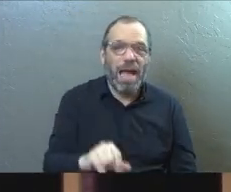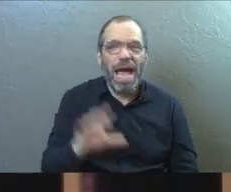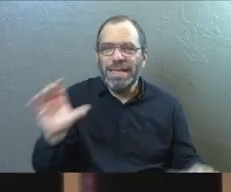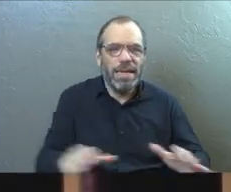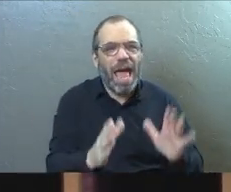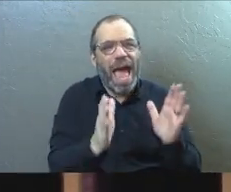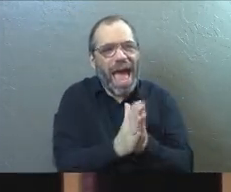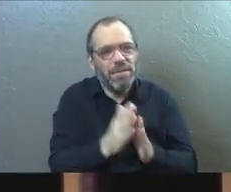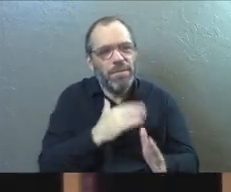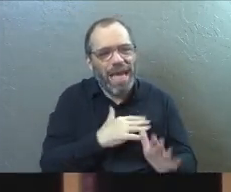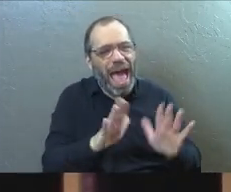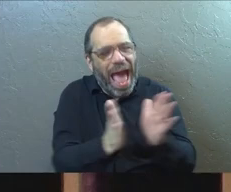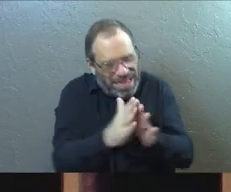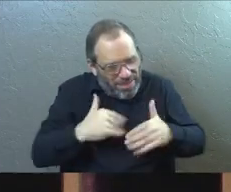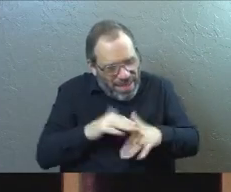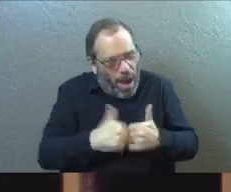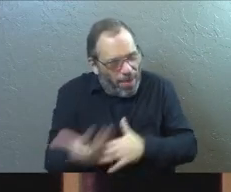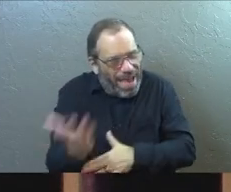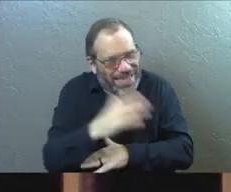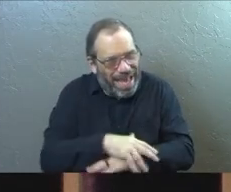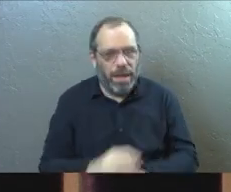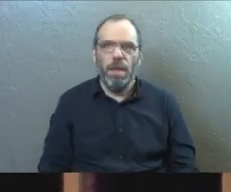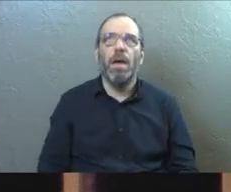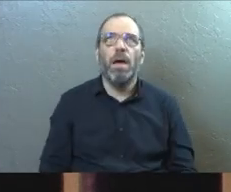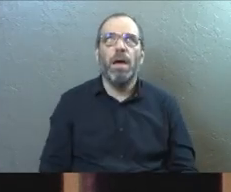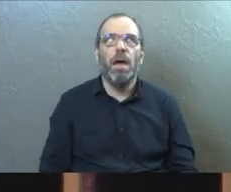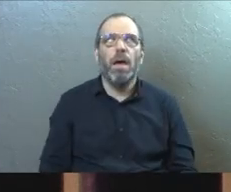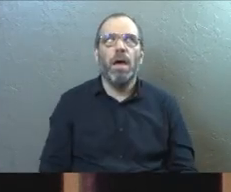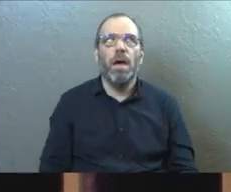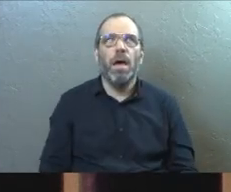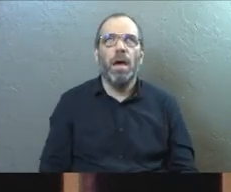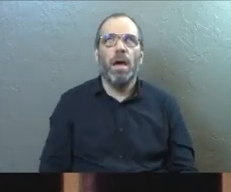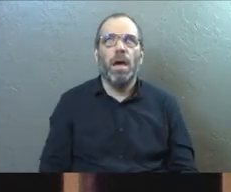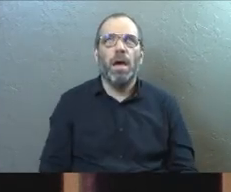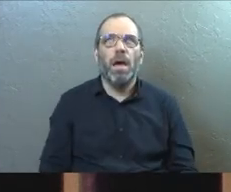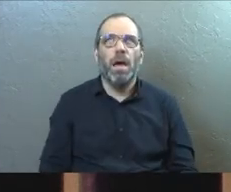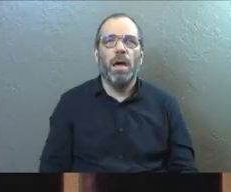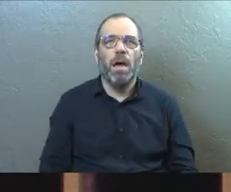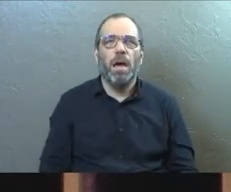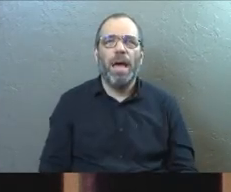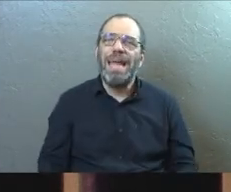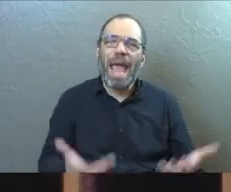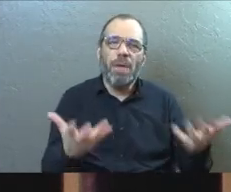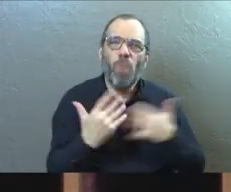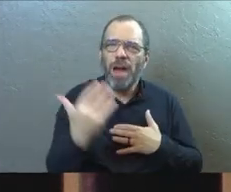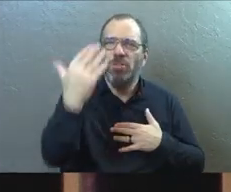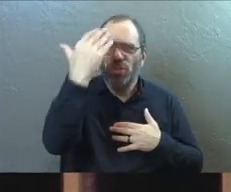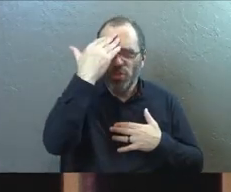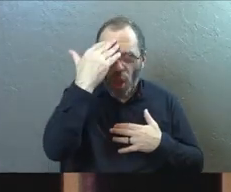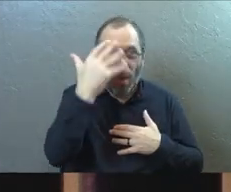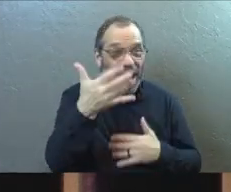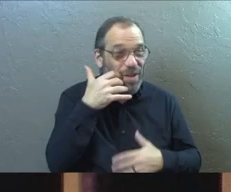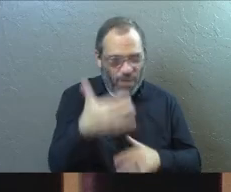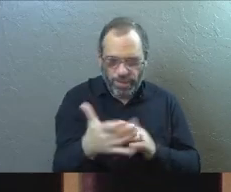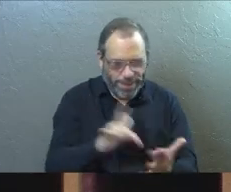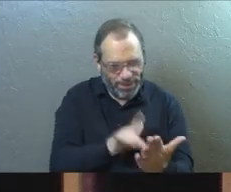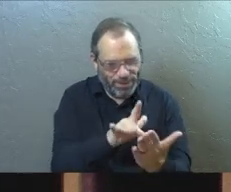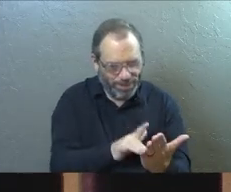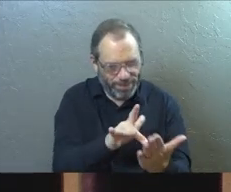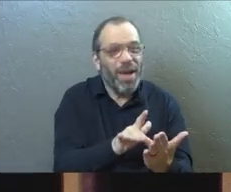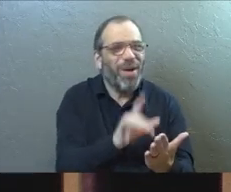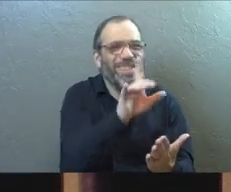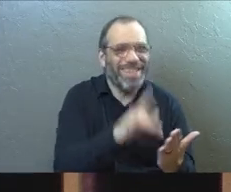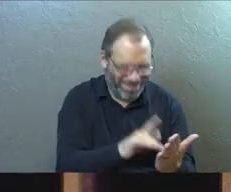like, I need you to ask me about my day and actually truly want to know about it and put your phone down and be